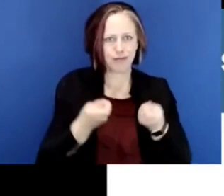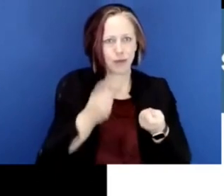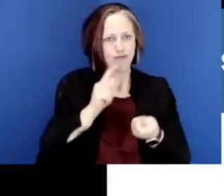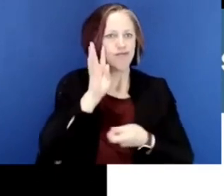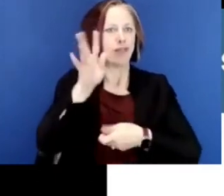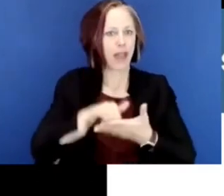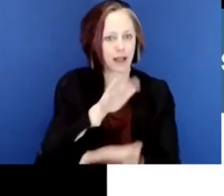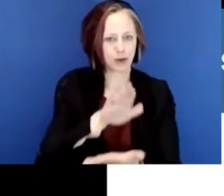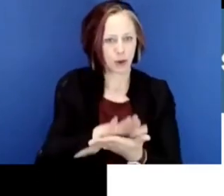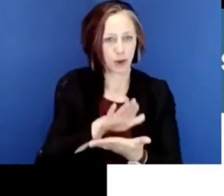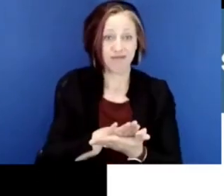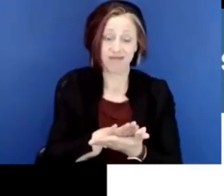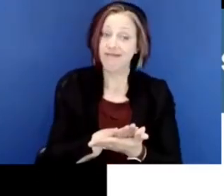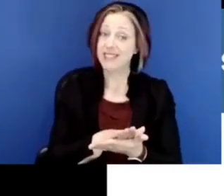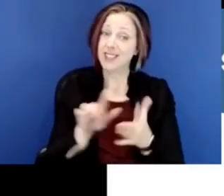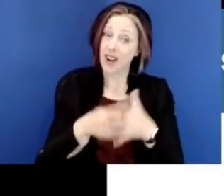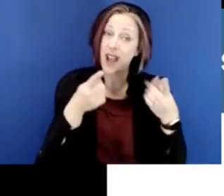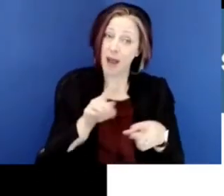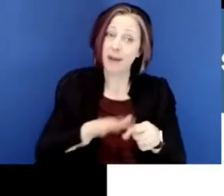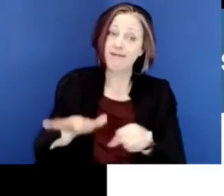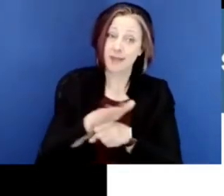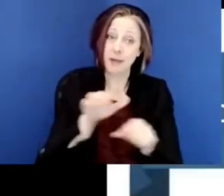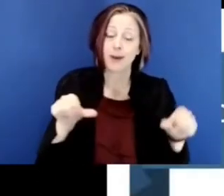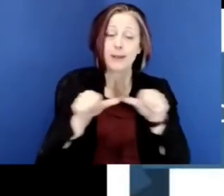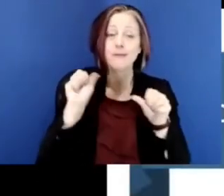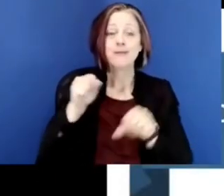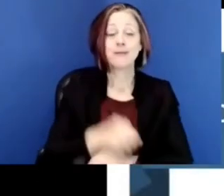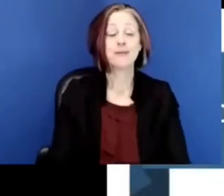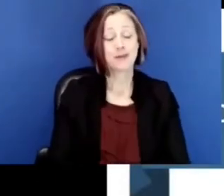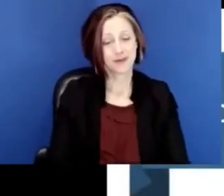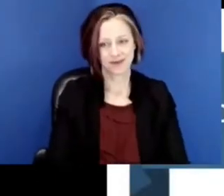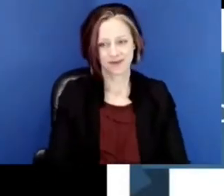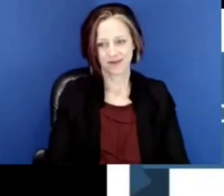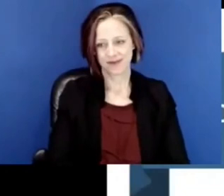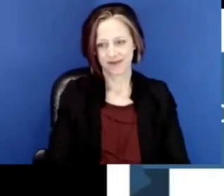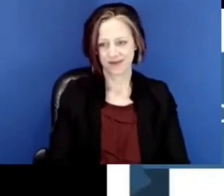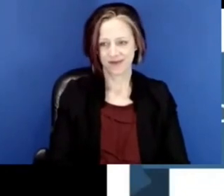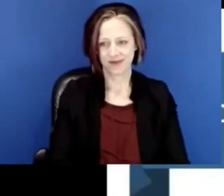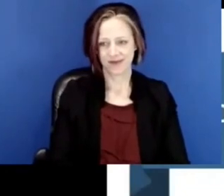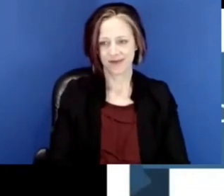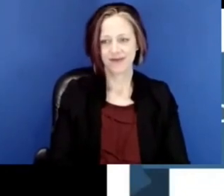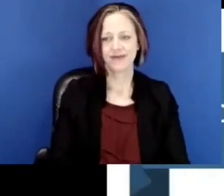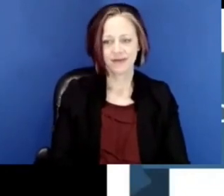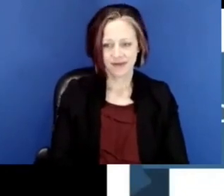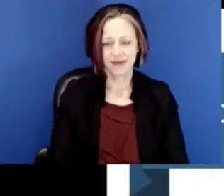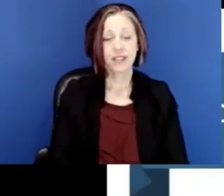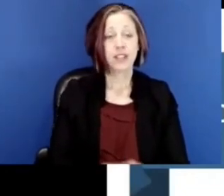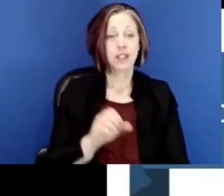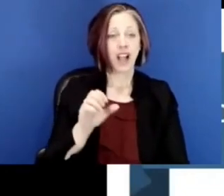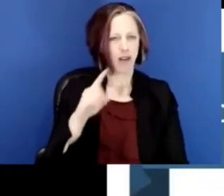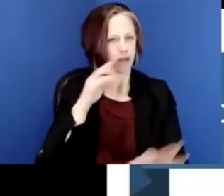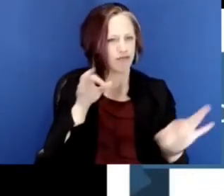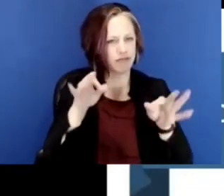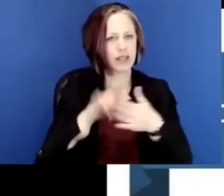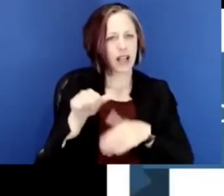reinventing schools, as is beginning to happen in so many places across the country. I've noted the centrality of social